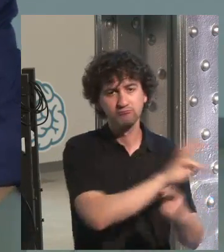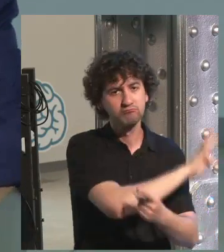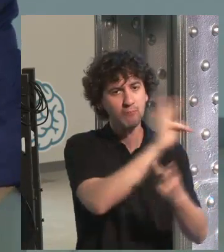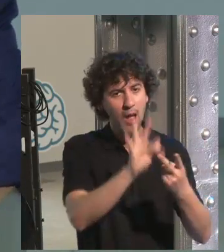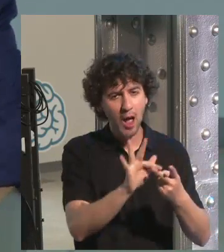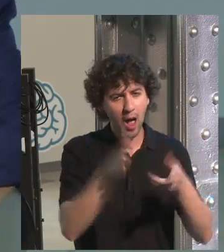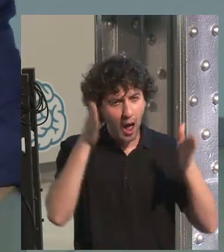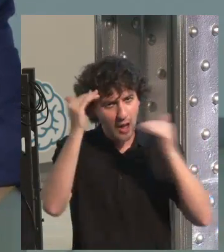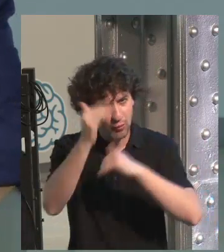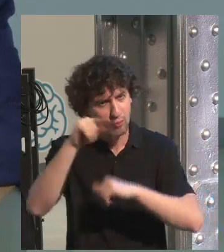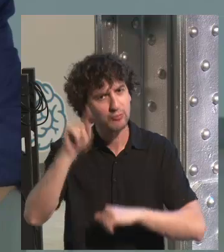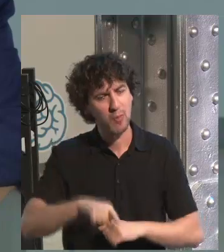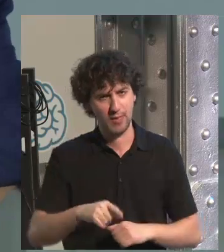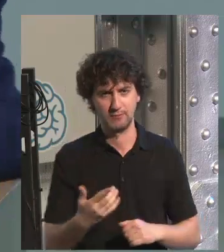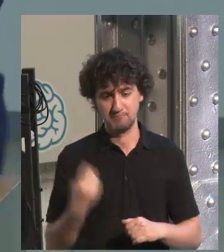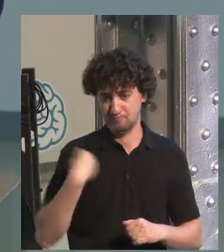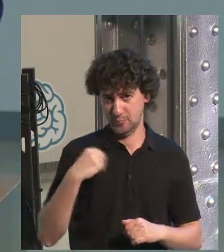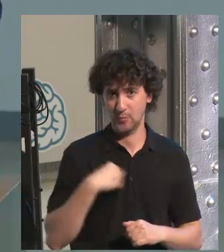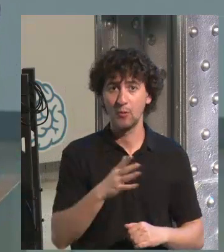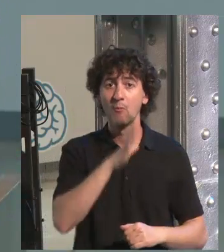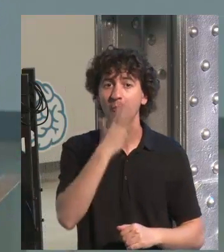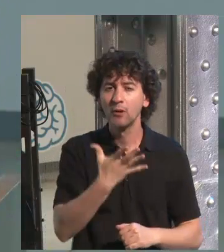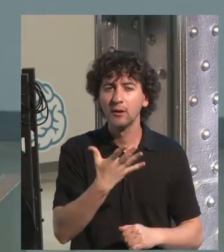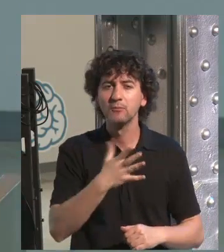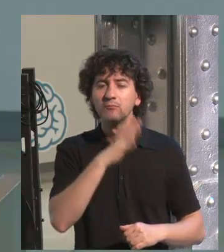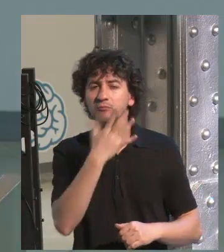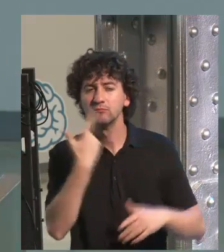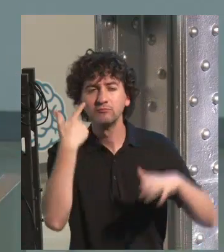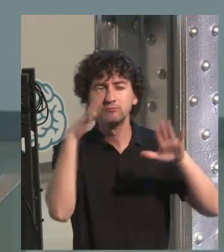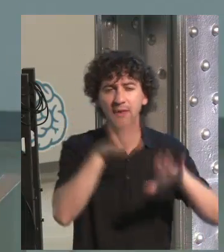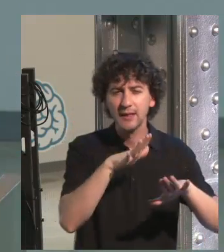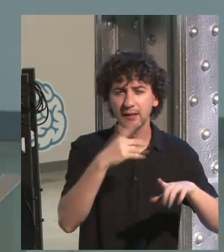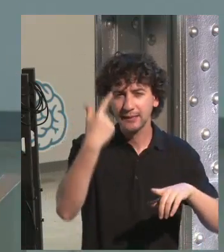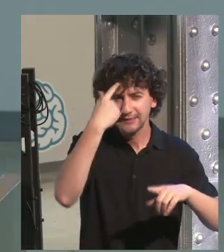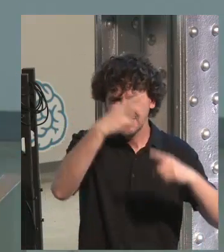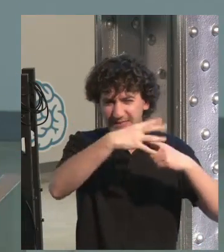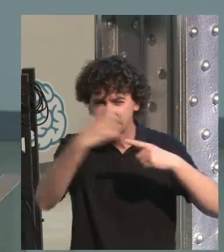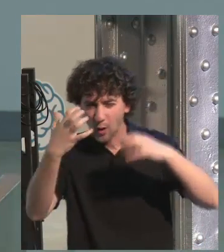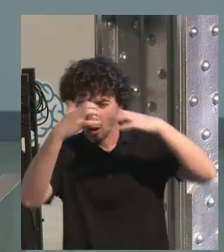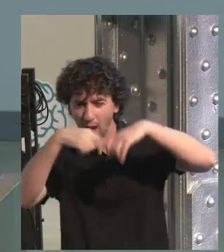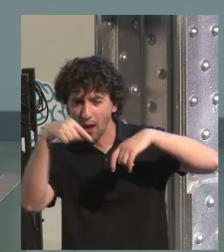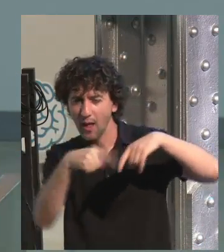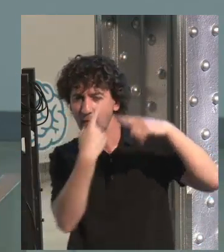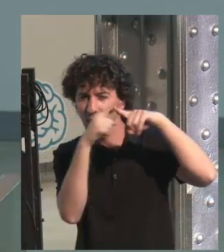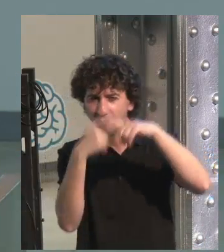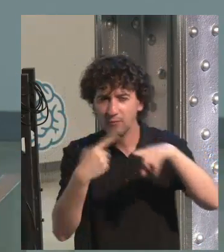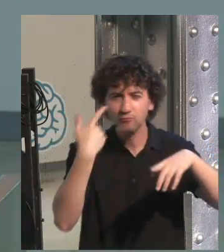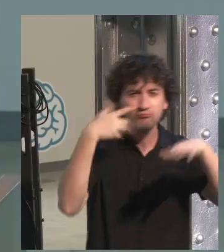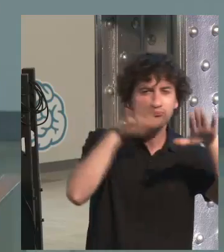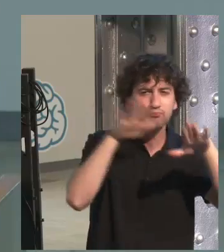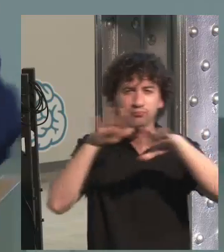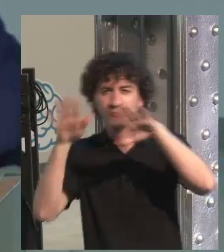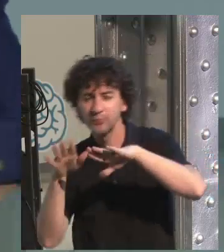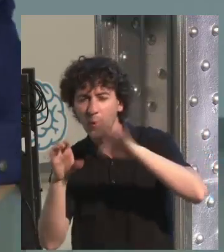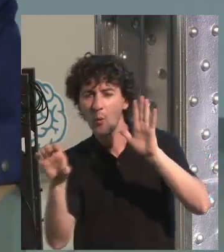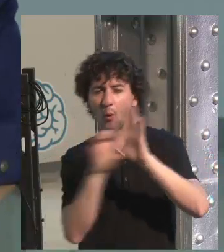for attention as for curiosity needs the same ingredients and attention. Because we